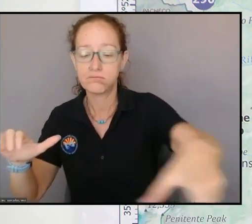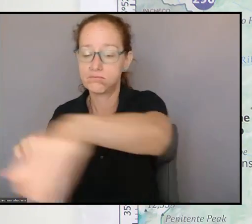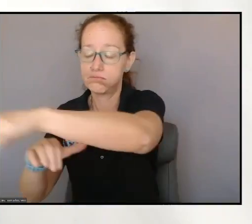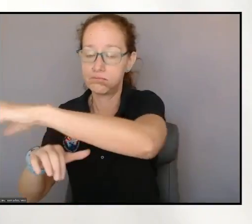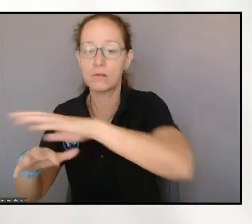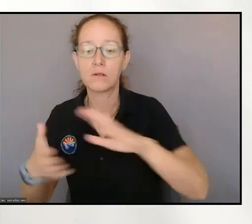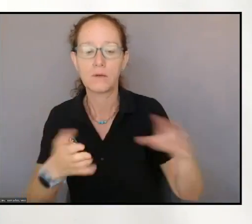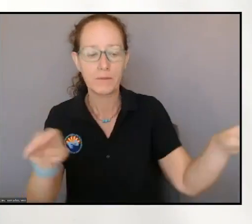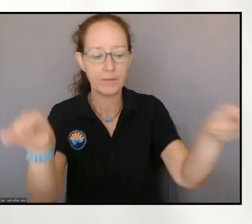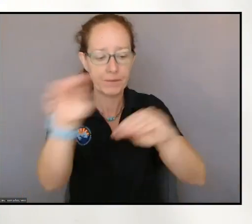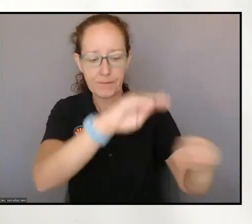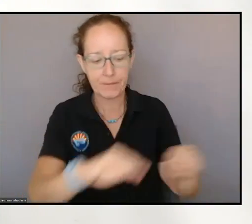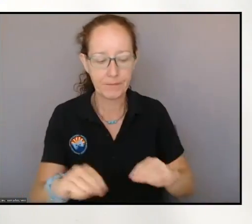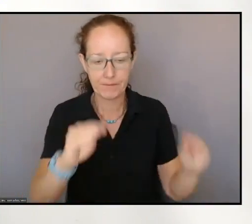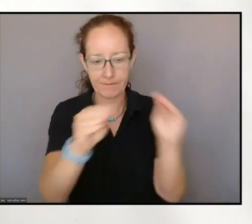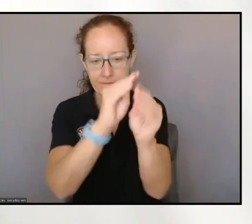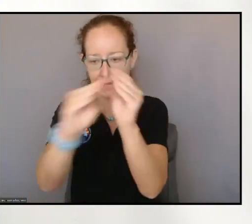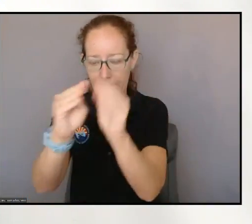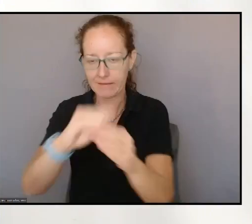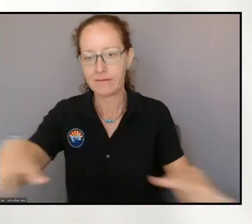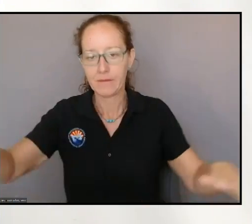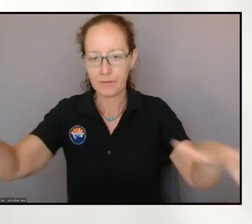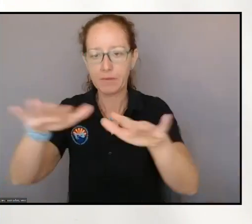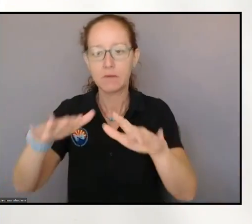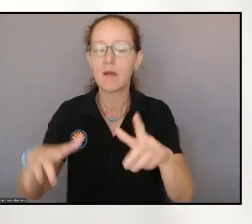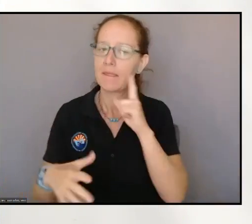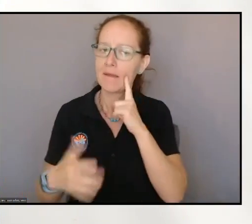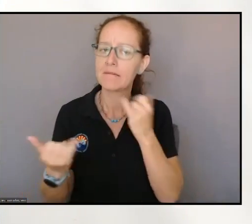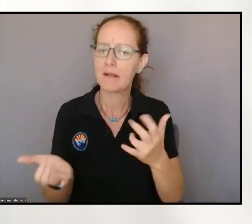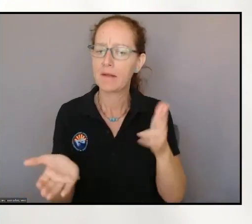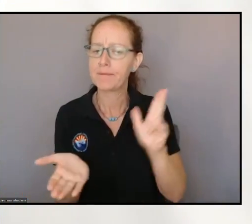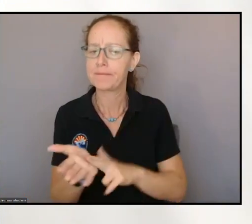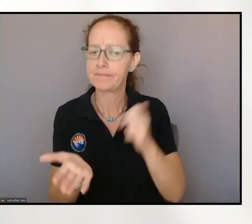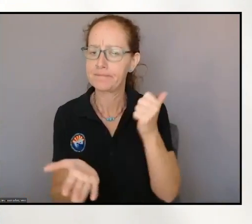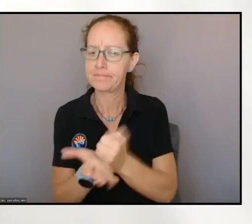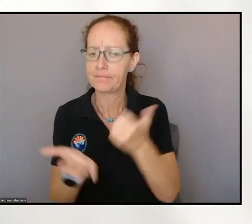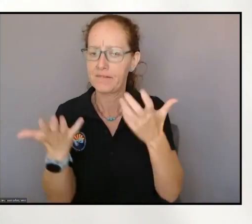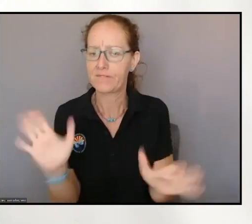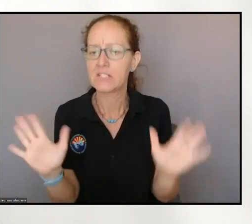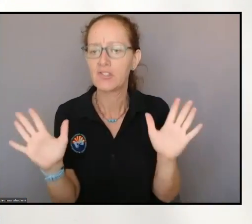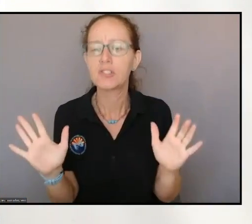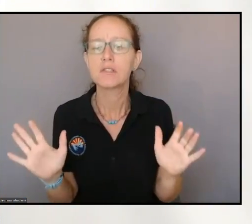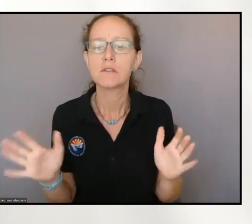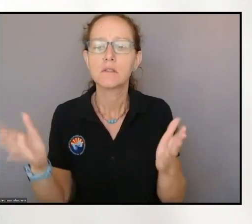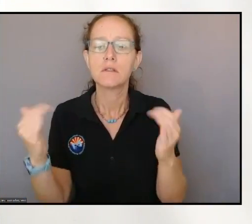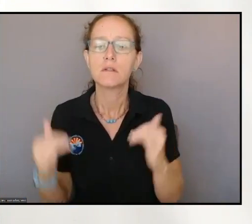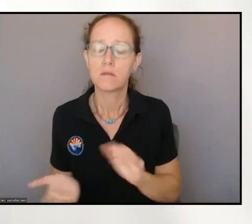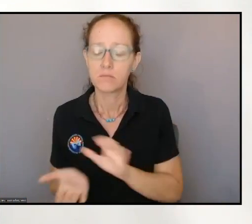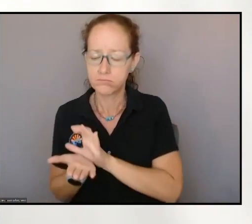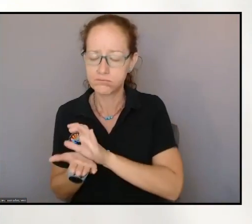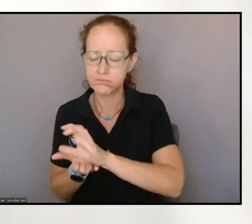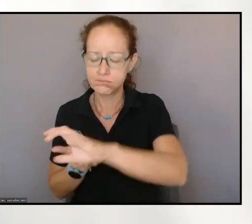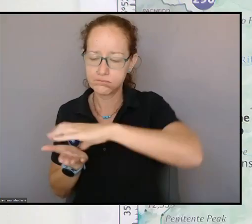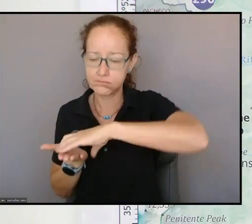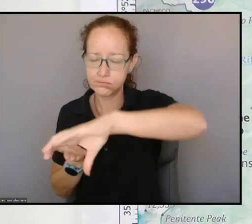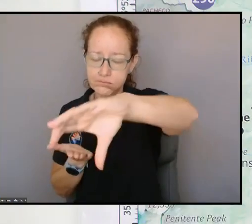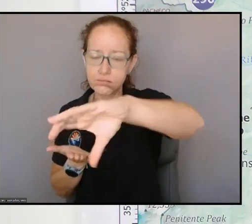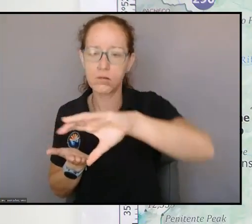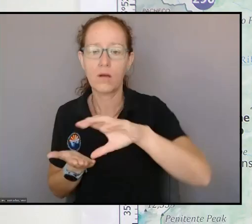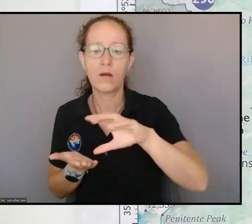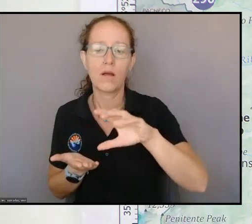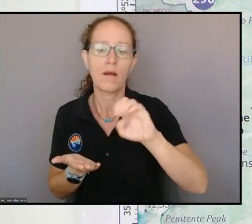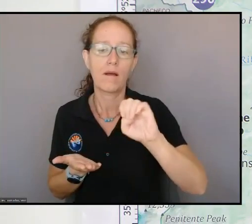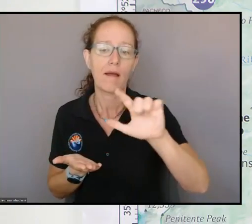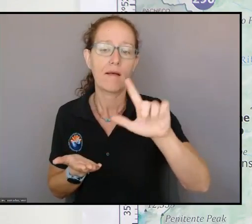And they also were able to take advantage of getting some pieces of dozer line off this elk mountain area, little sections.